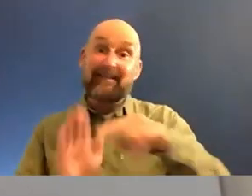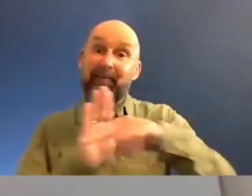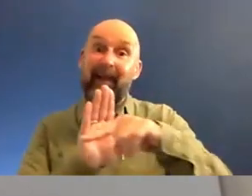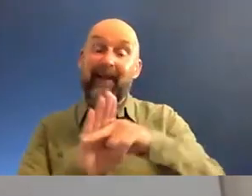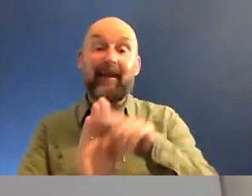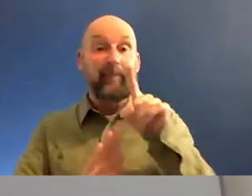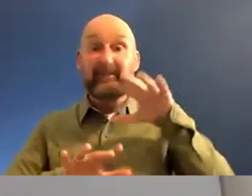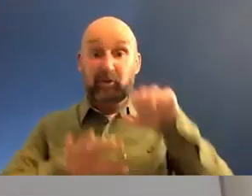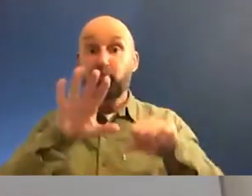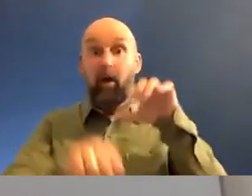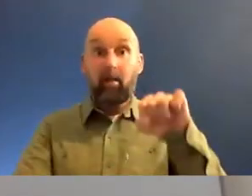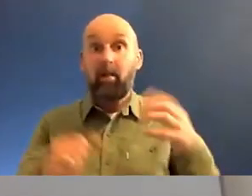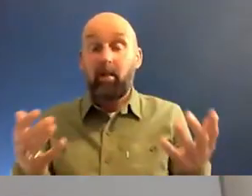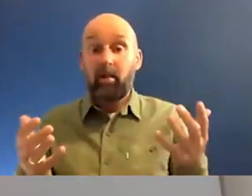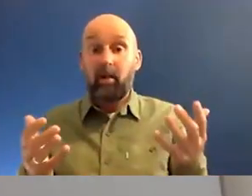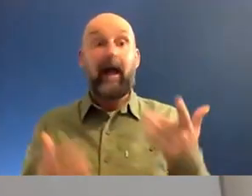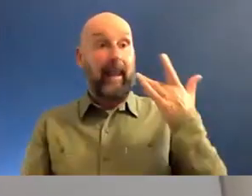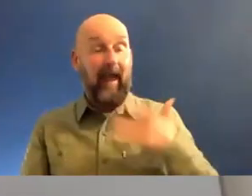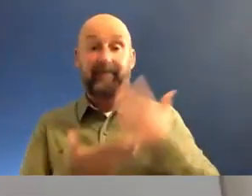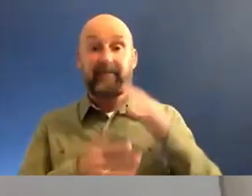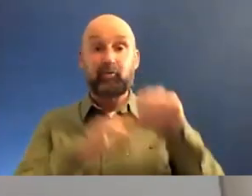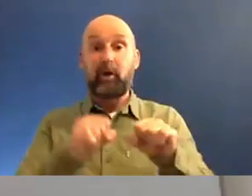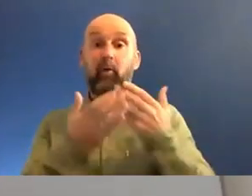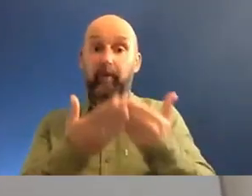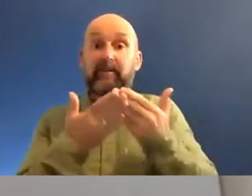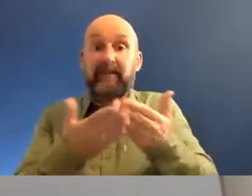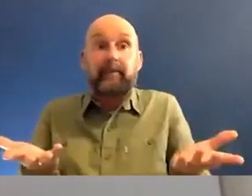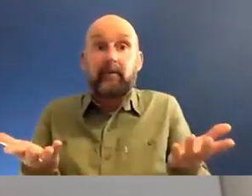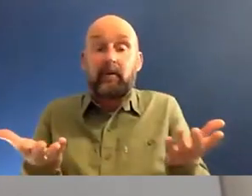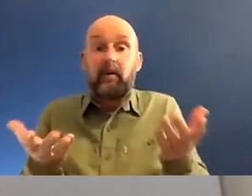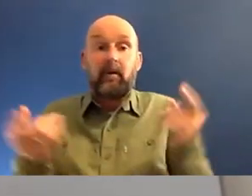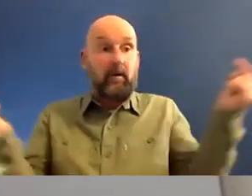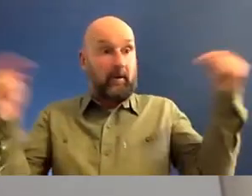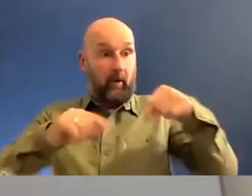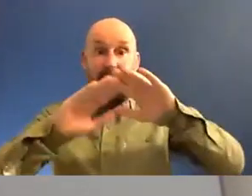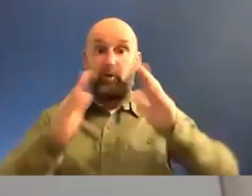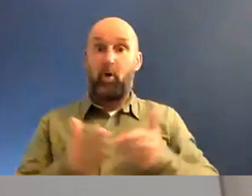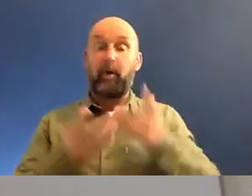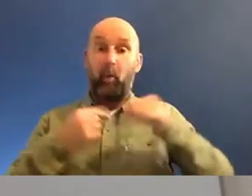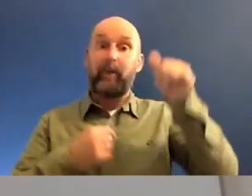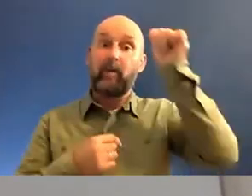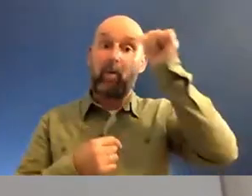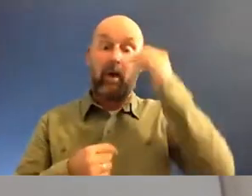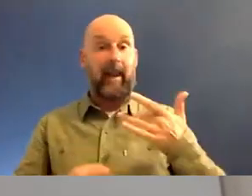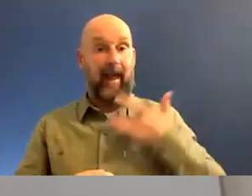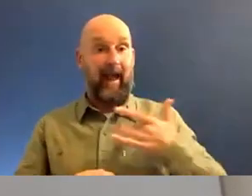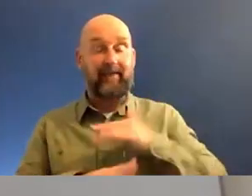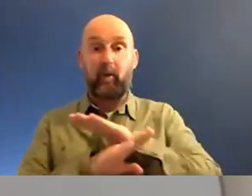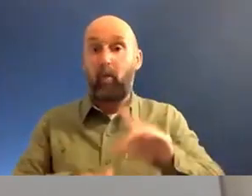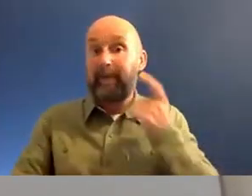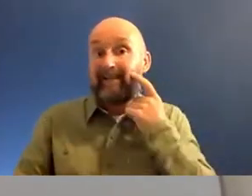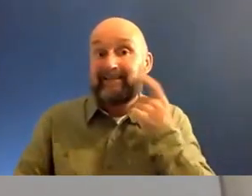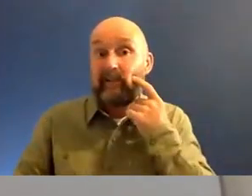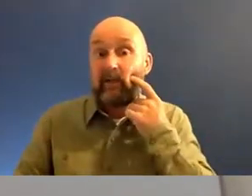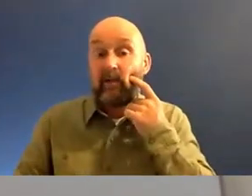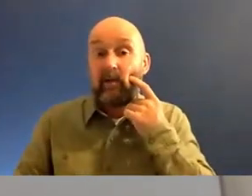struggle is a struggle. Life is a struggle. Like we're Muslims. We were put on this earth knowing that life isn't going to be easy. And, and